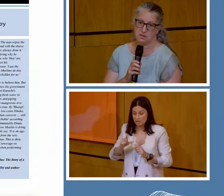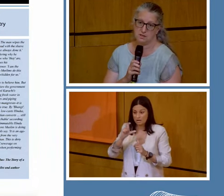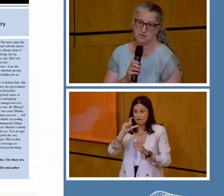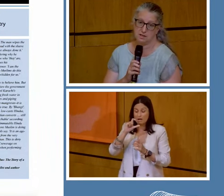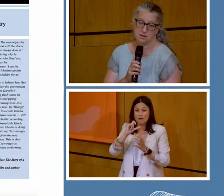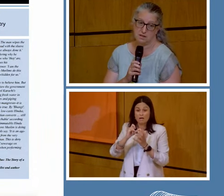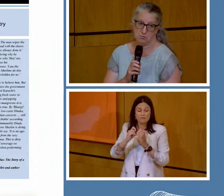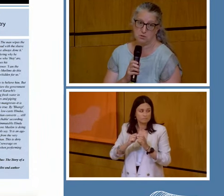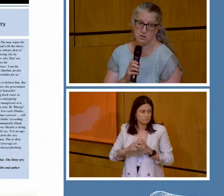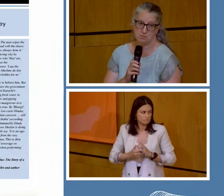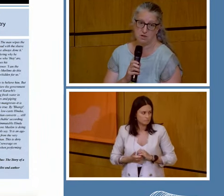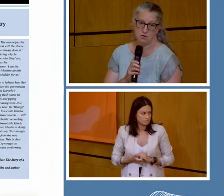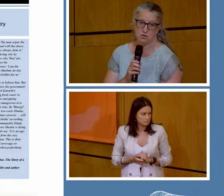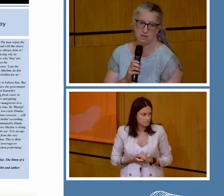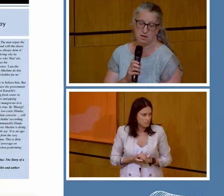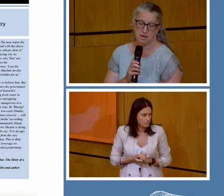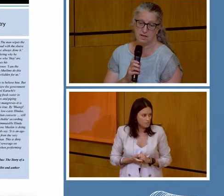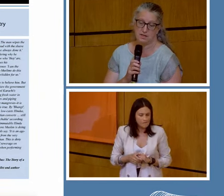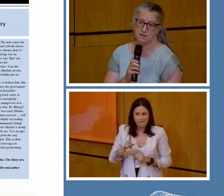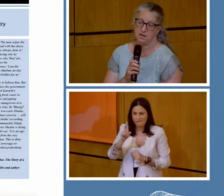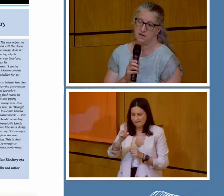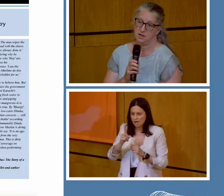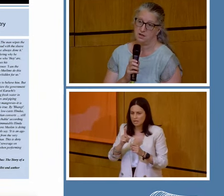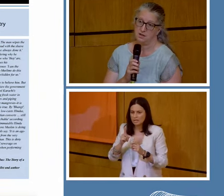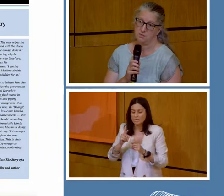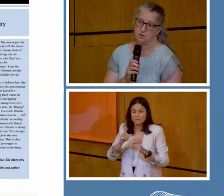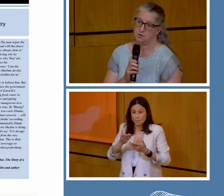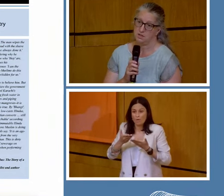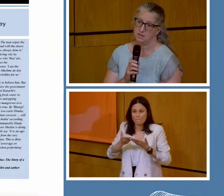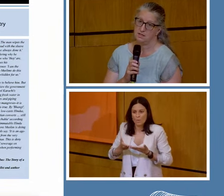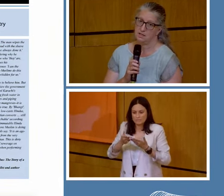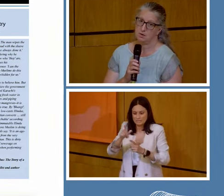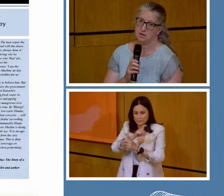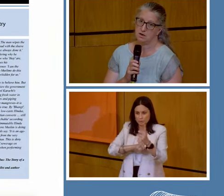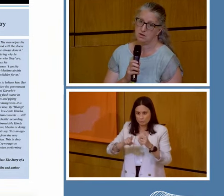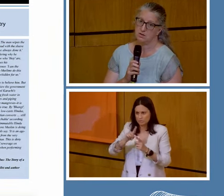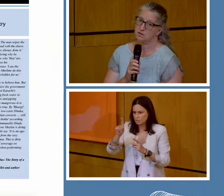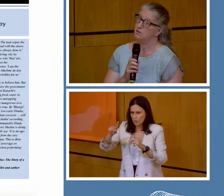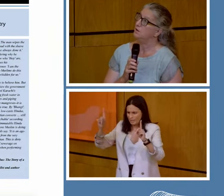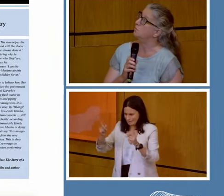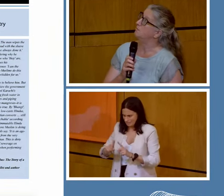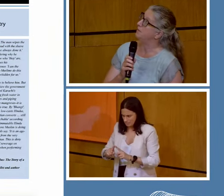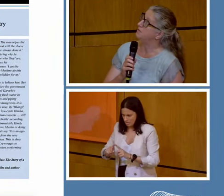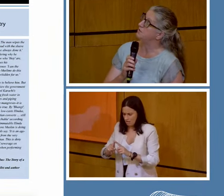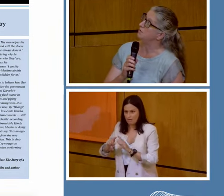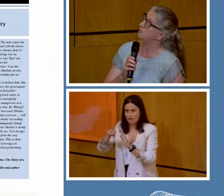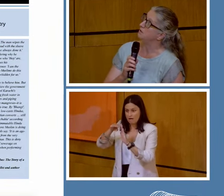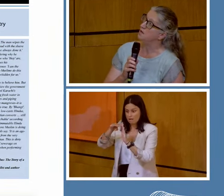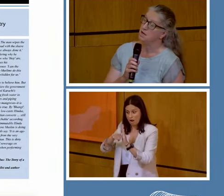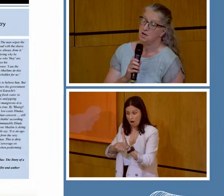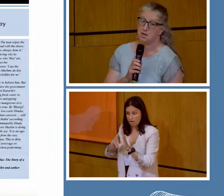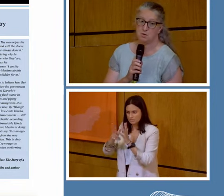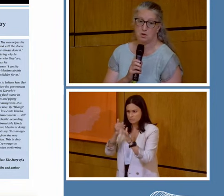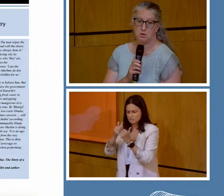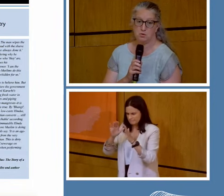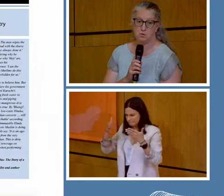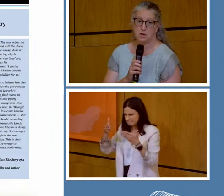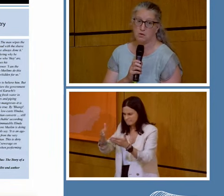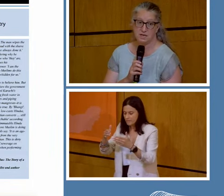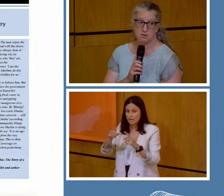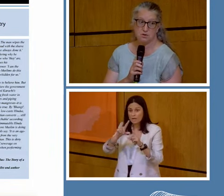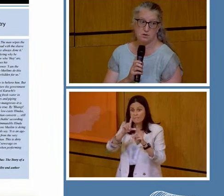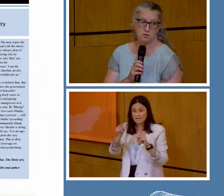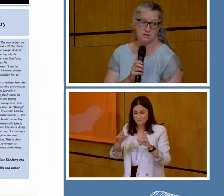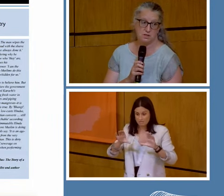communities in a Muslim country, I add. So not in India where caste is best known, who